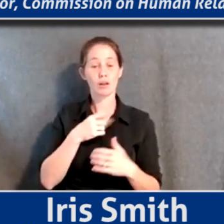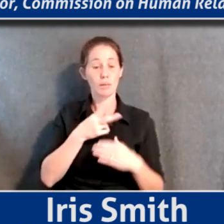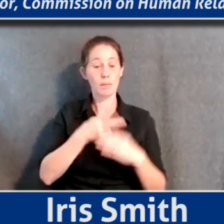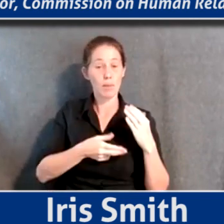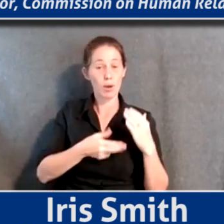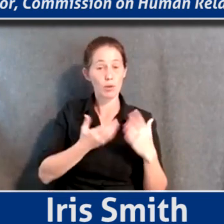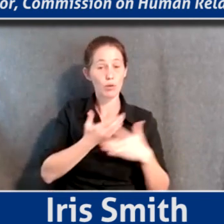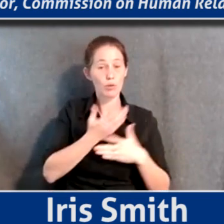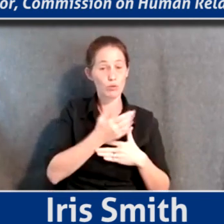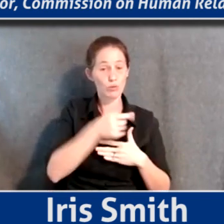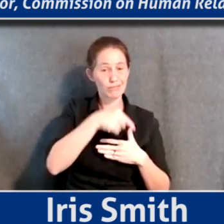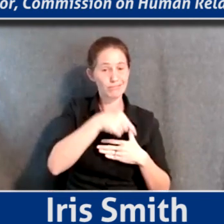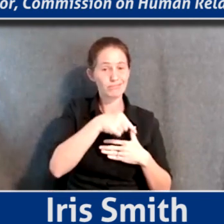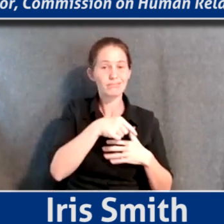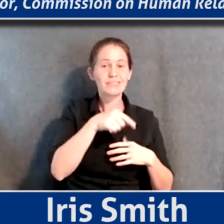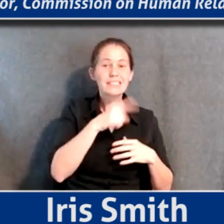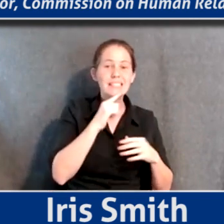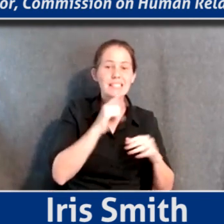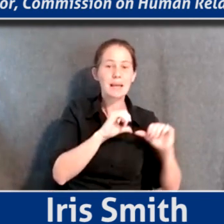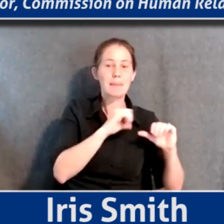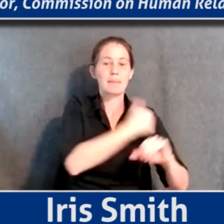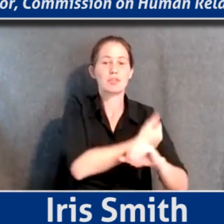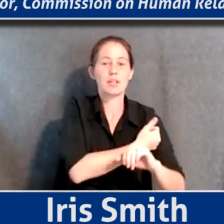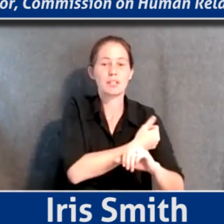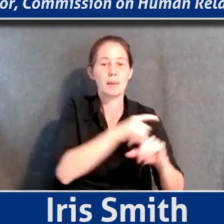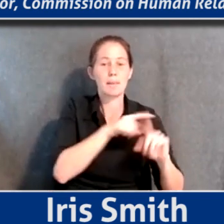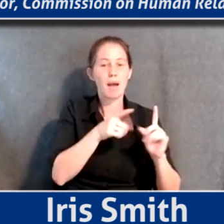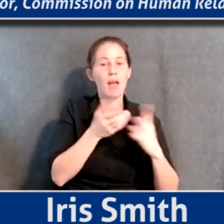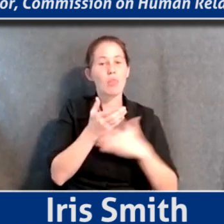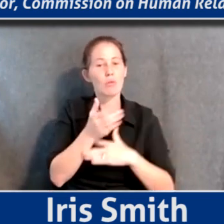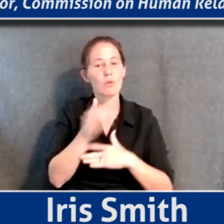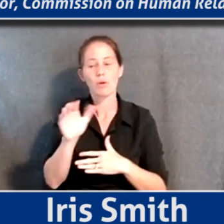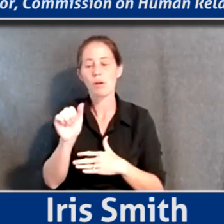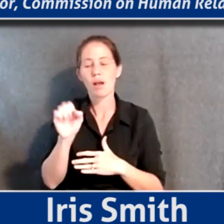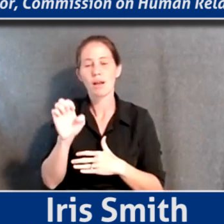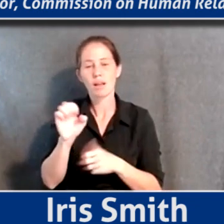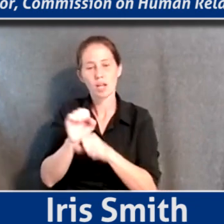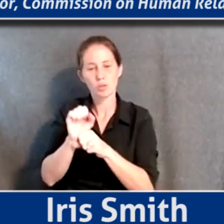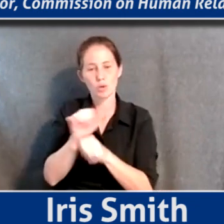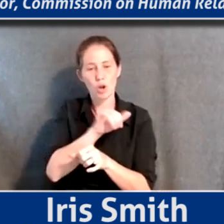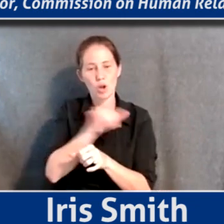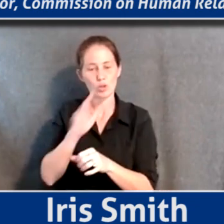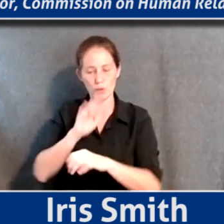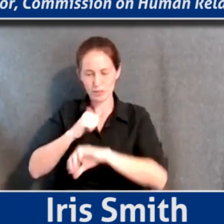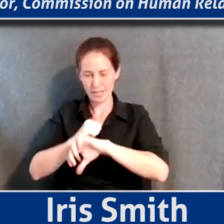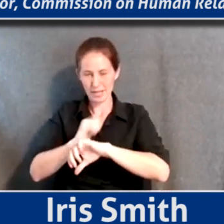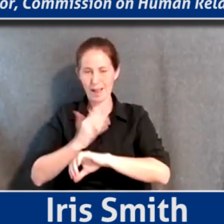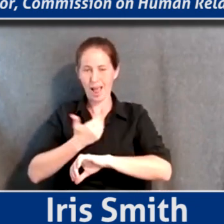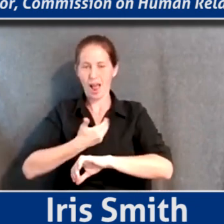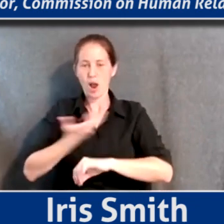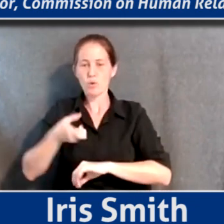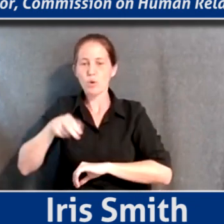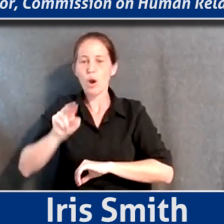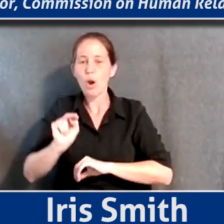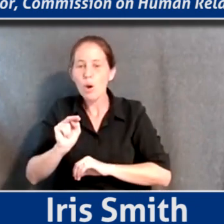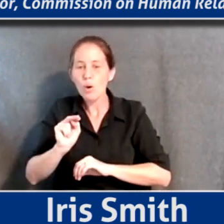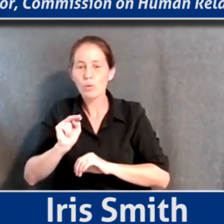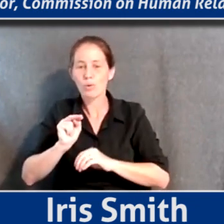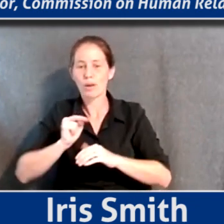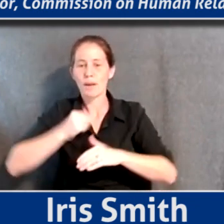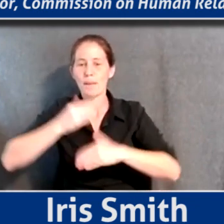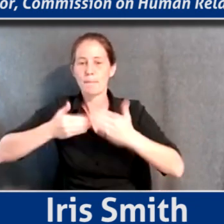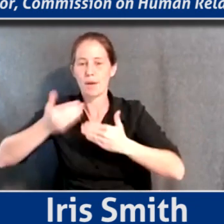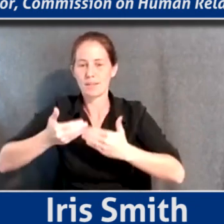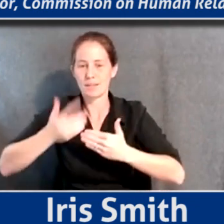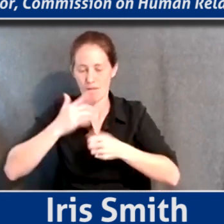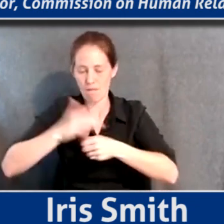as an administration, but now through kind of Kate's work, starting to create our own process of local measurement. So